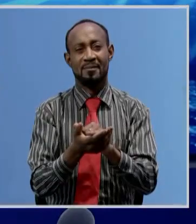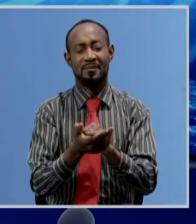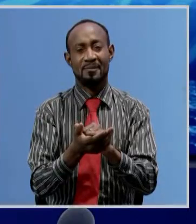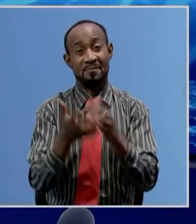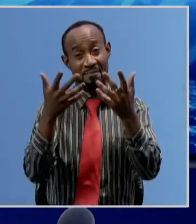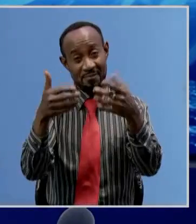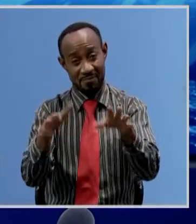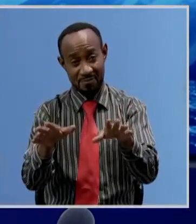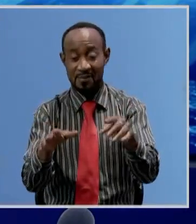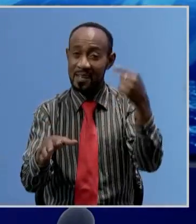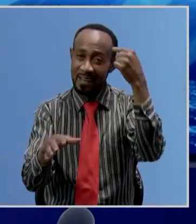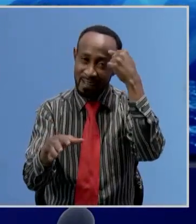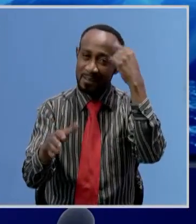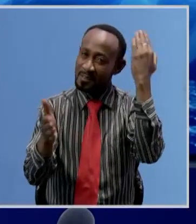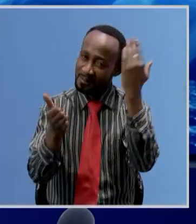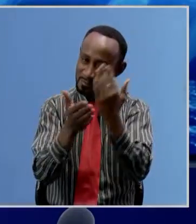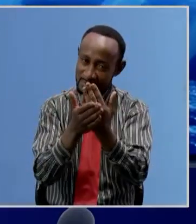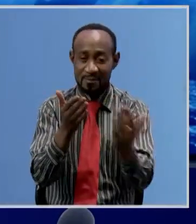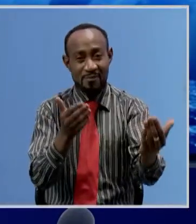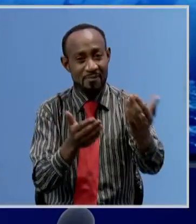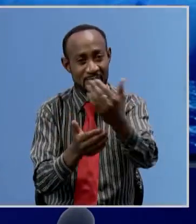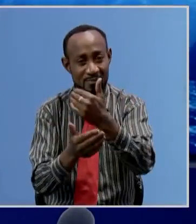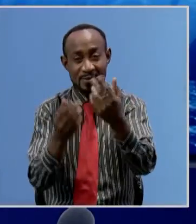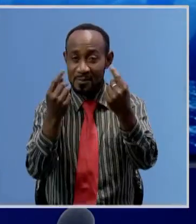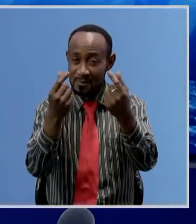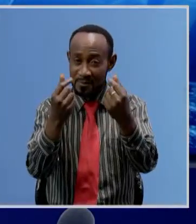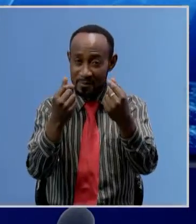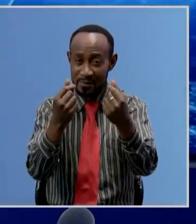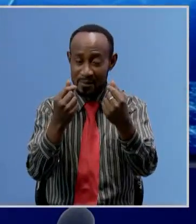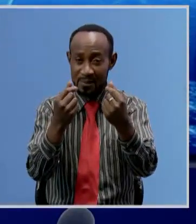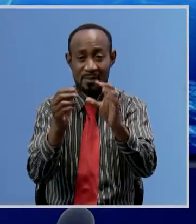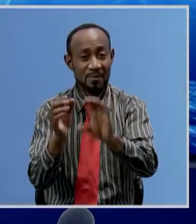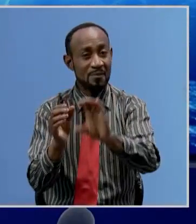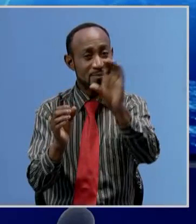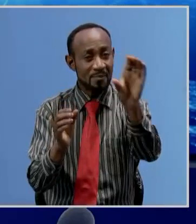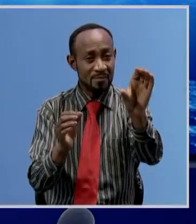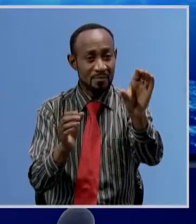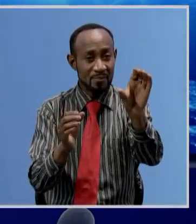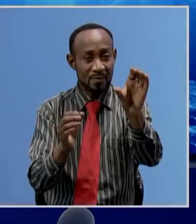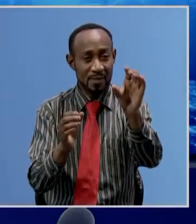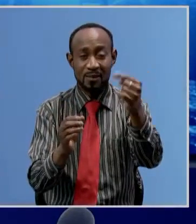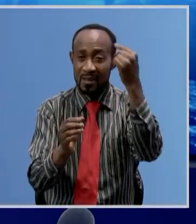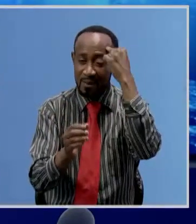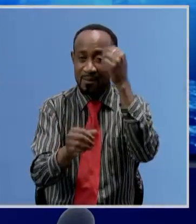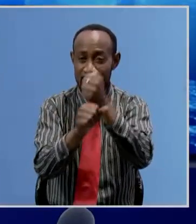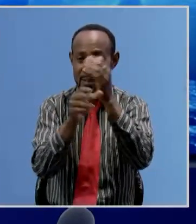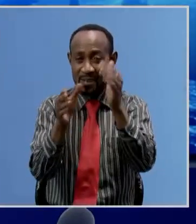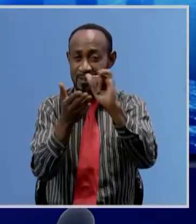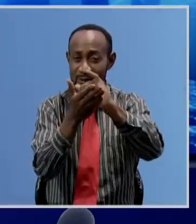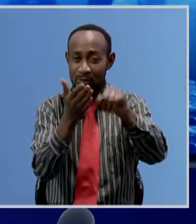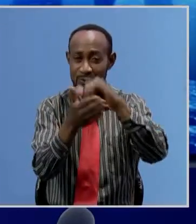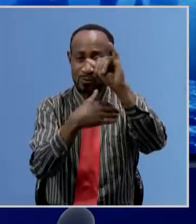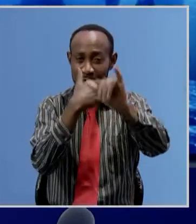government has suspended the recoveries of money as monies advanced to civil servants in july and august as part